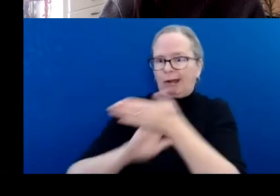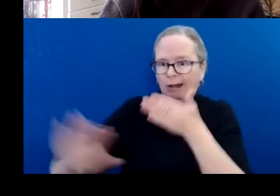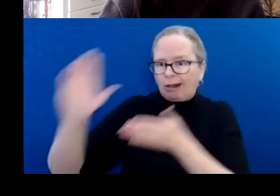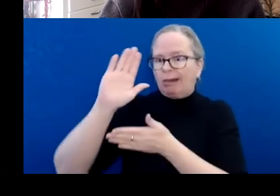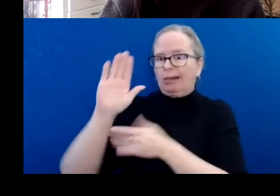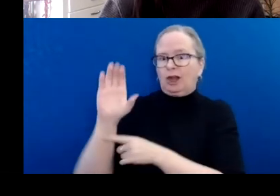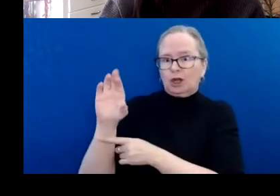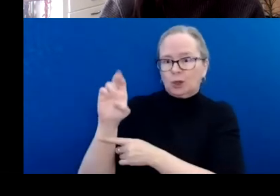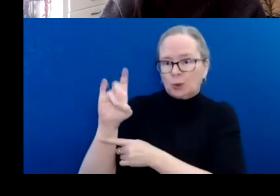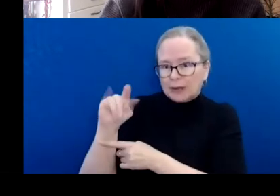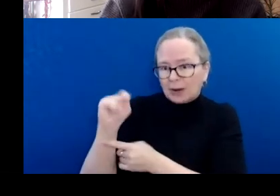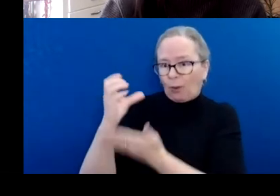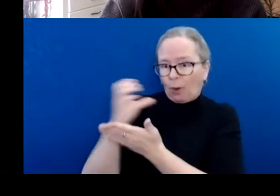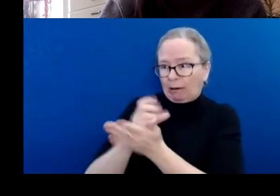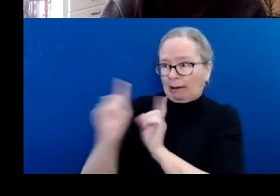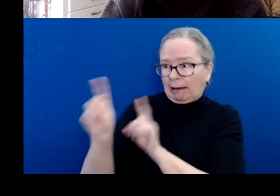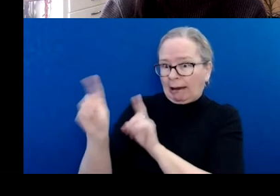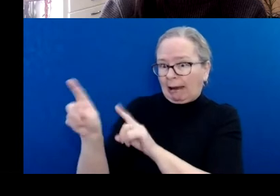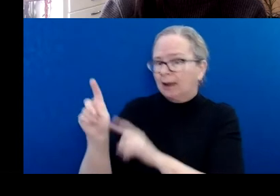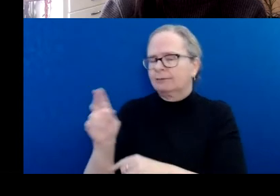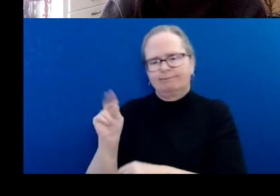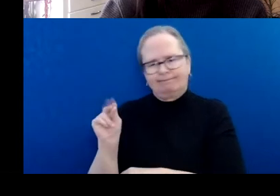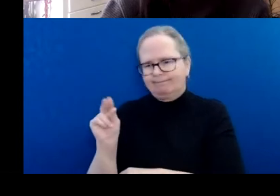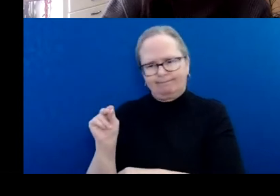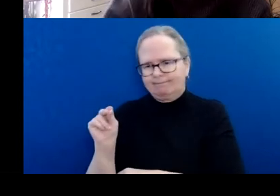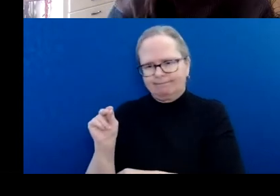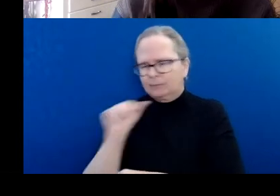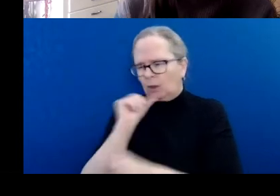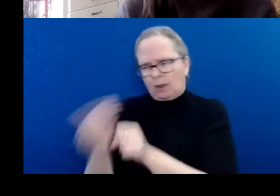related to this, we can't cover any costs associated.